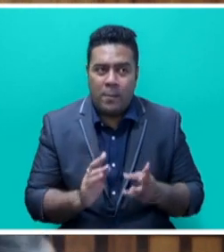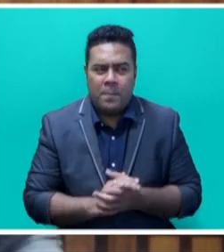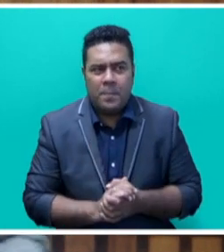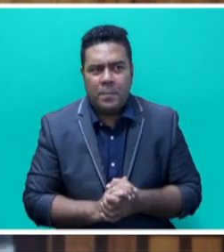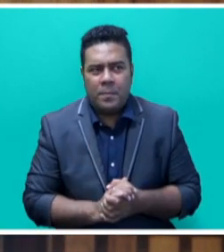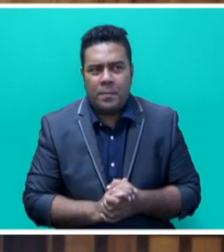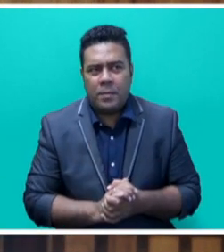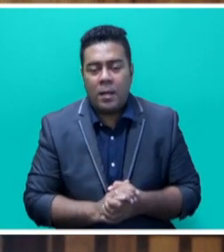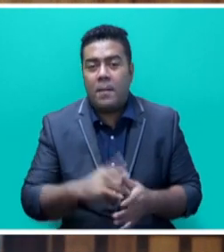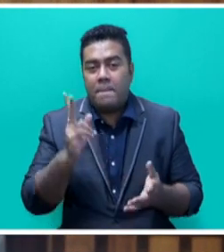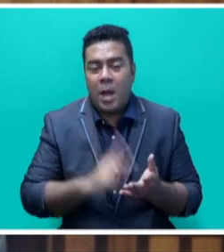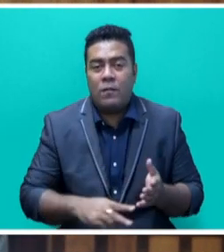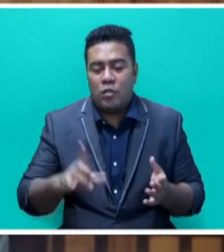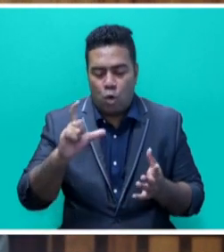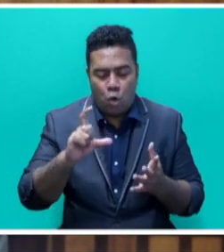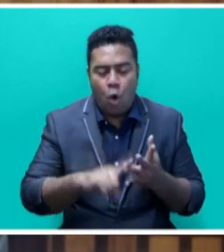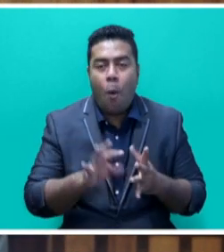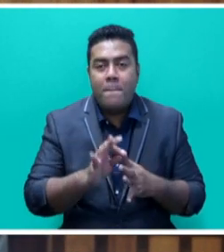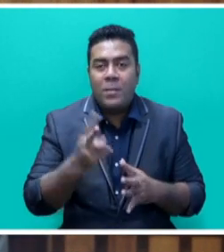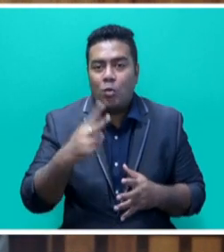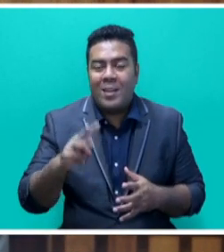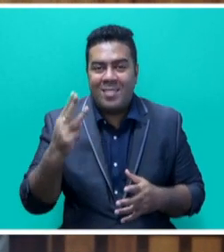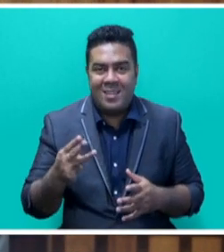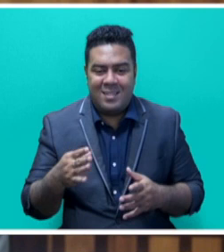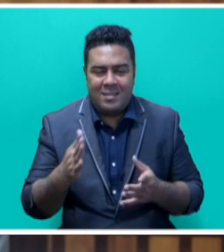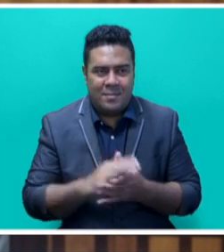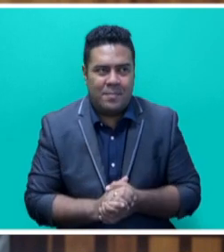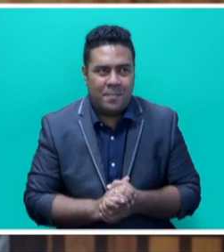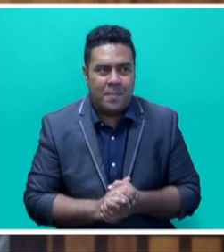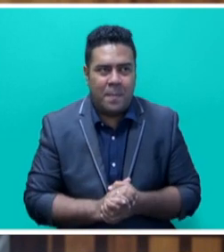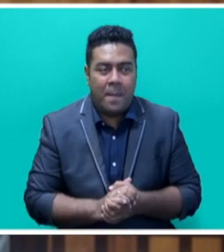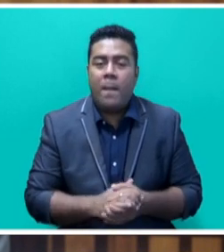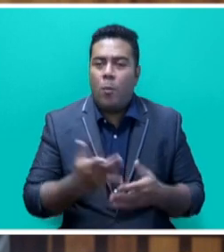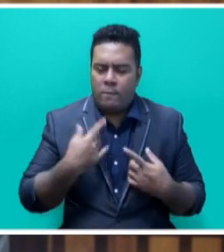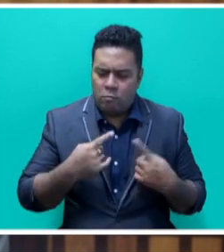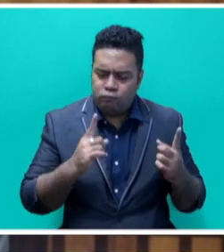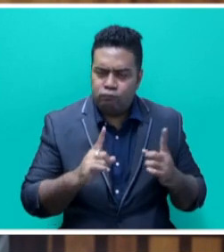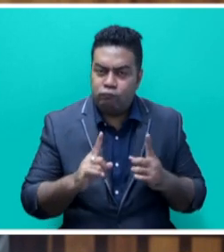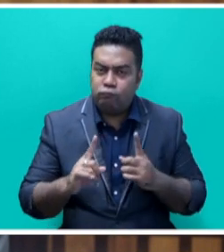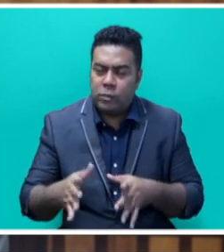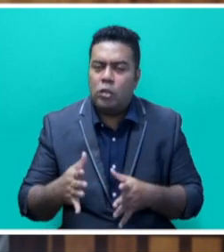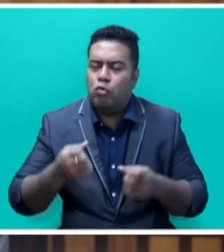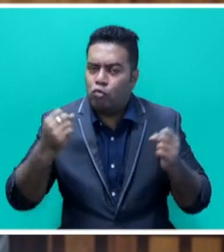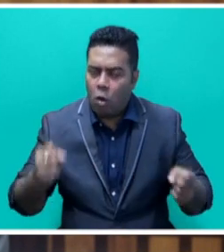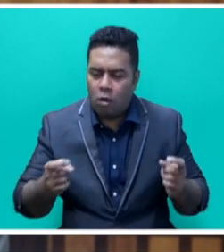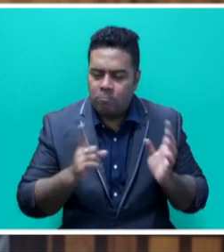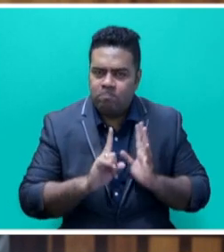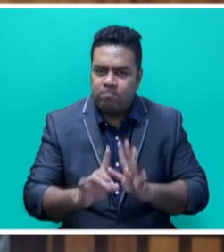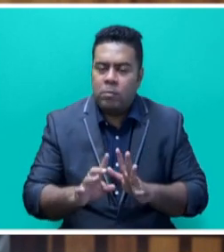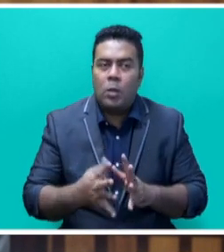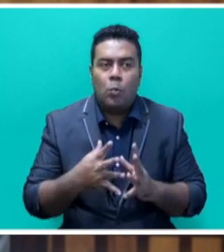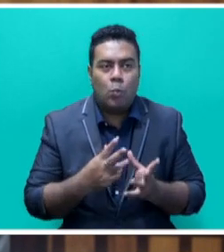as part of its COP23 presidency. We have come a long way in this pursuit, Mr. Speaker, sir, and created a strong alliance within the